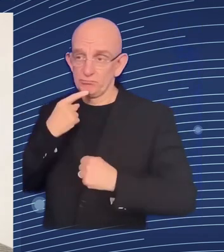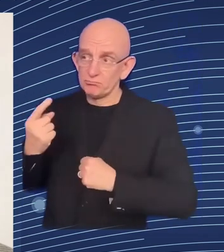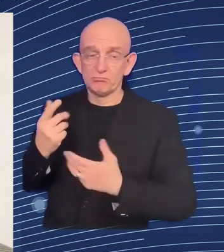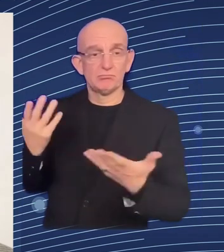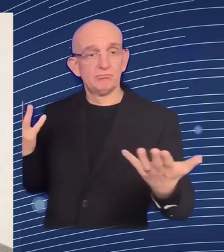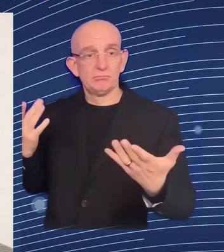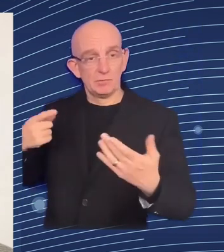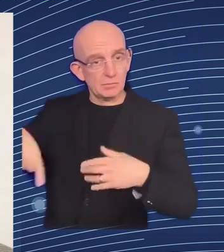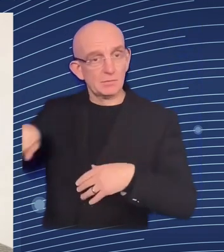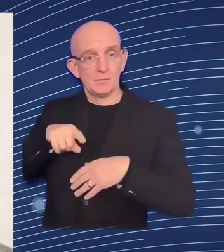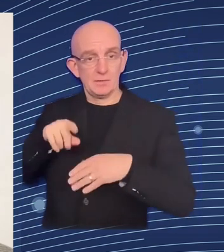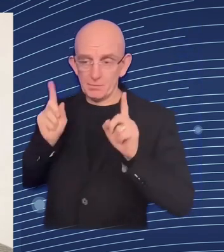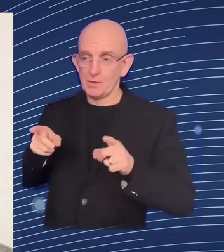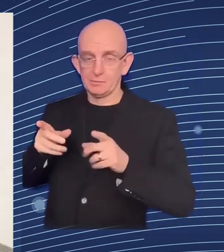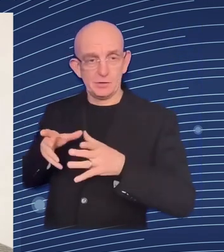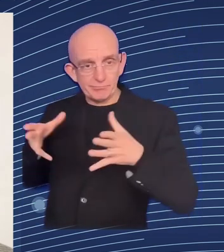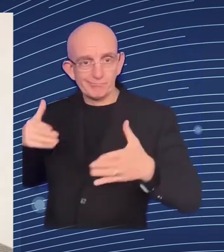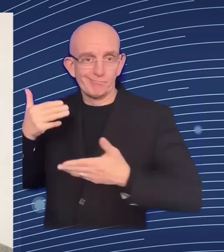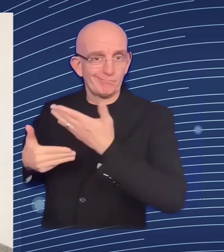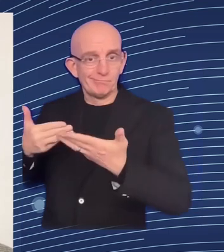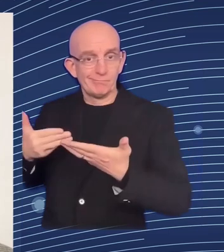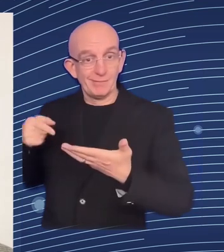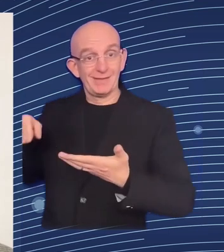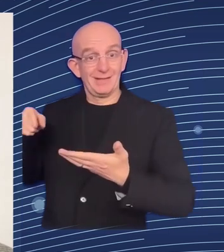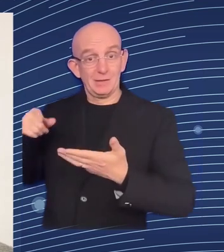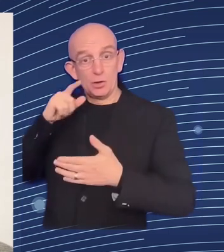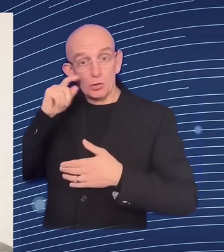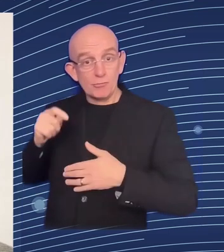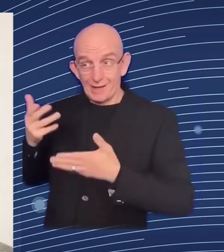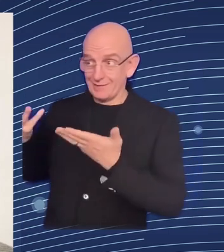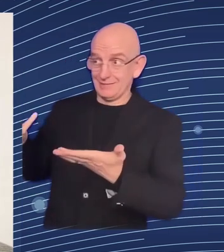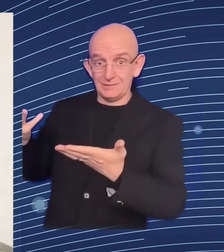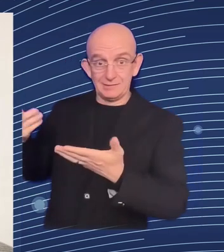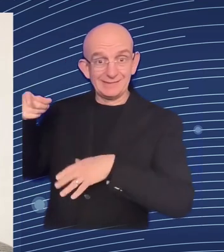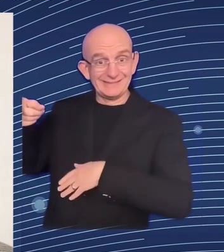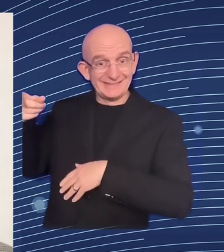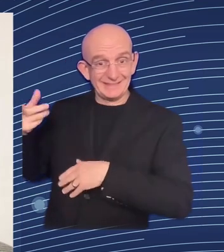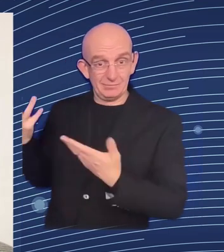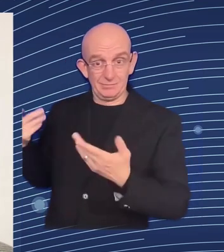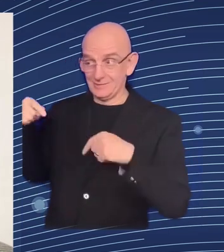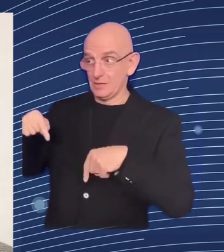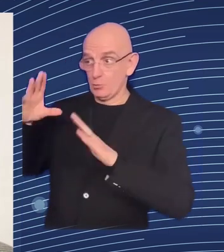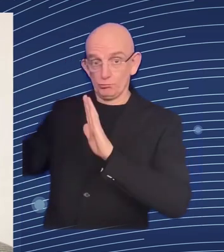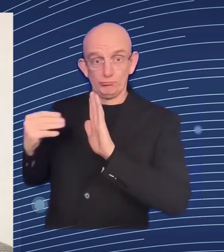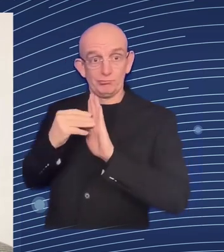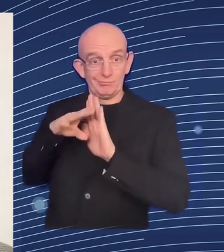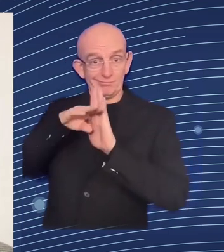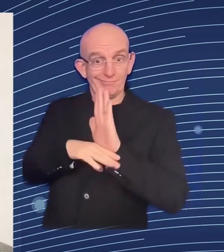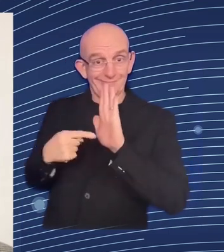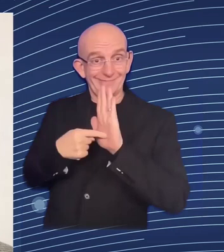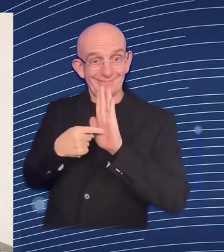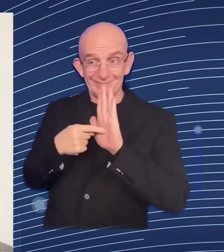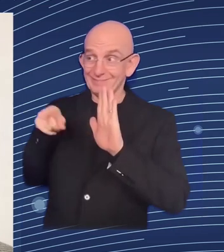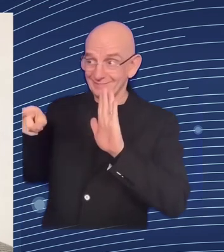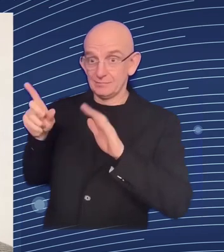the statute of a candidate country and starting the negotiation with ukraine and here i must say that